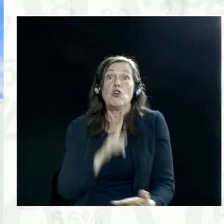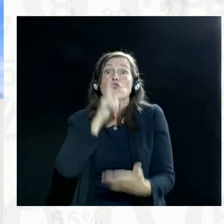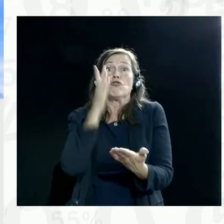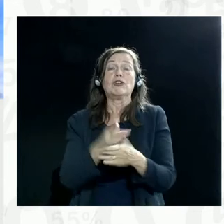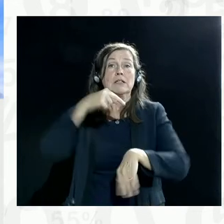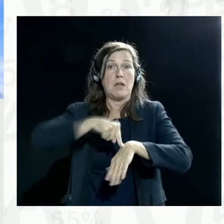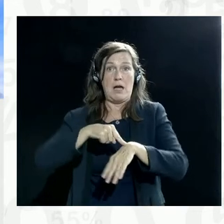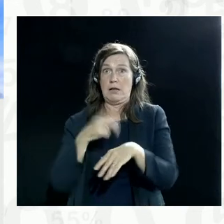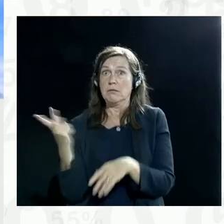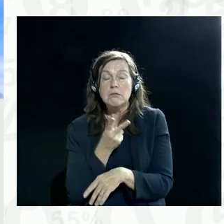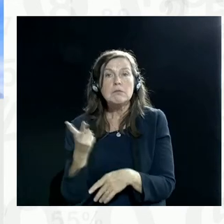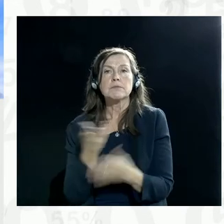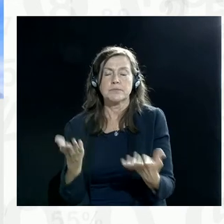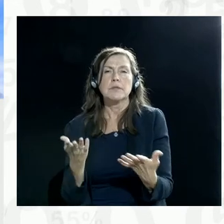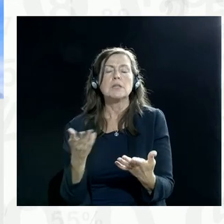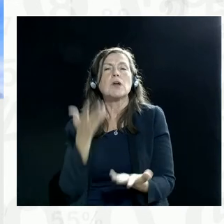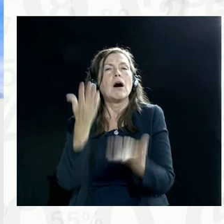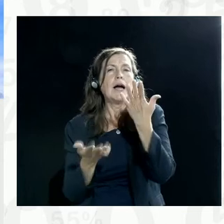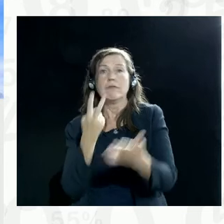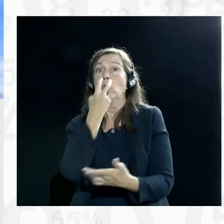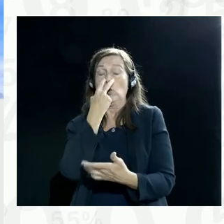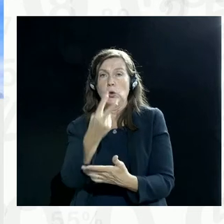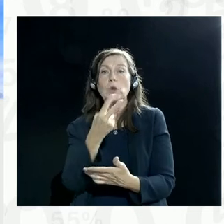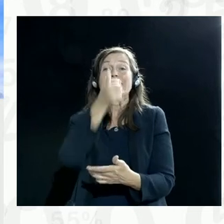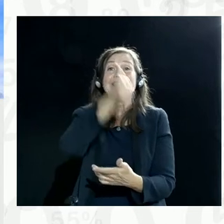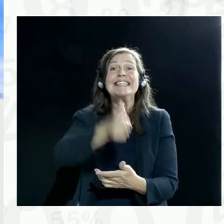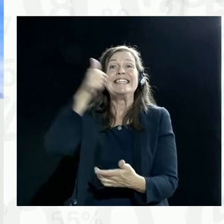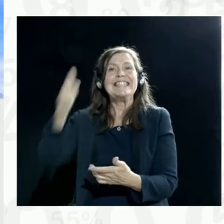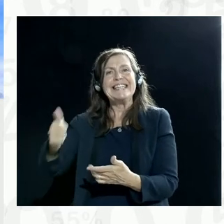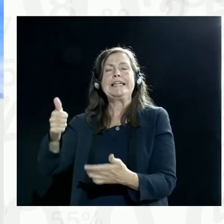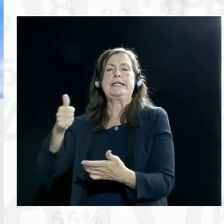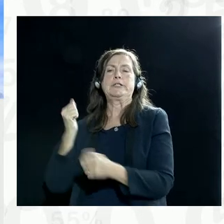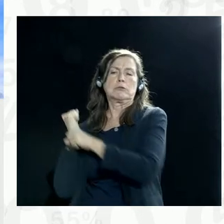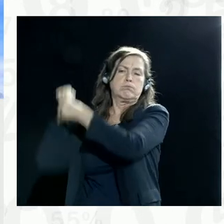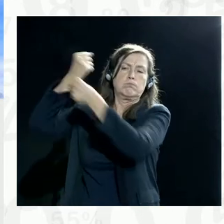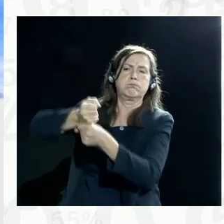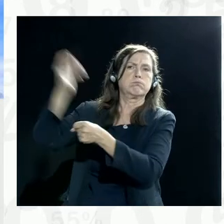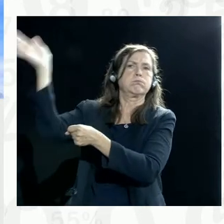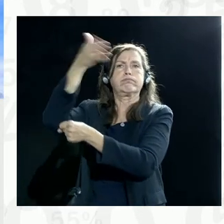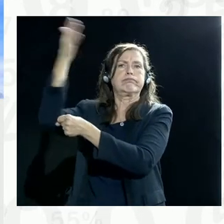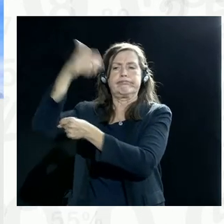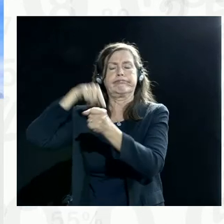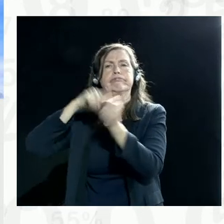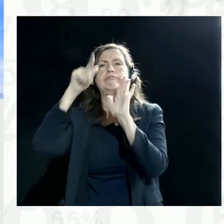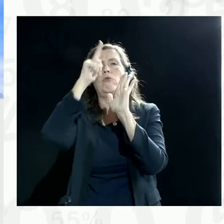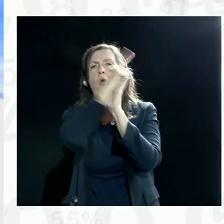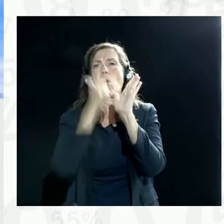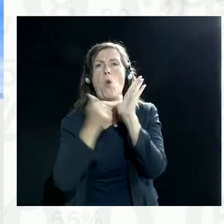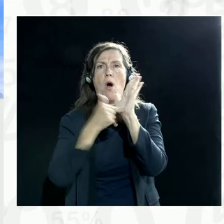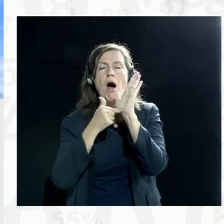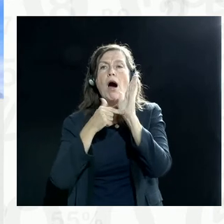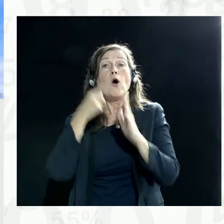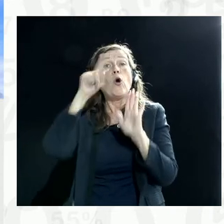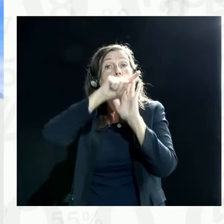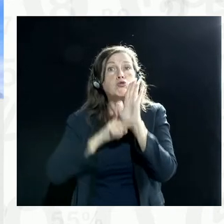this, if you look within each jurisdiction, you'll find that there are very slightly different rules, which has led